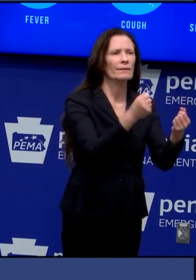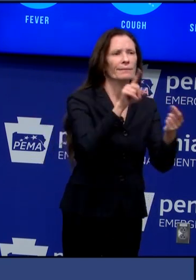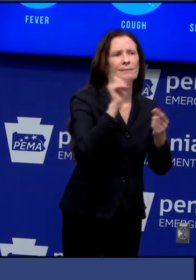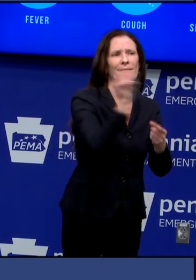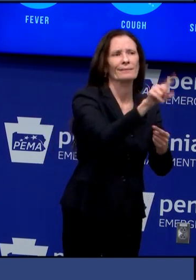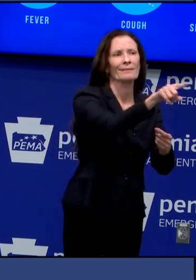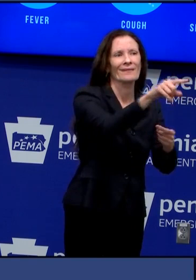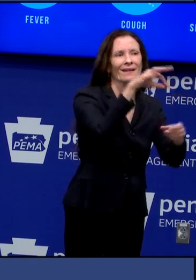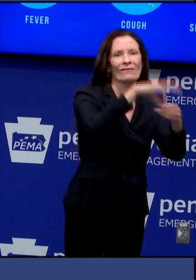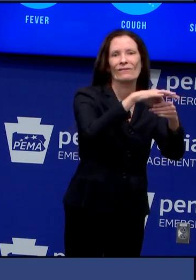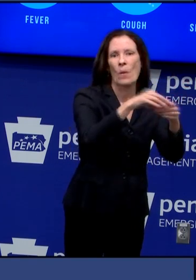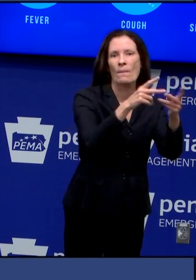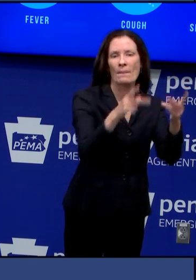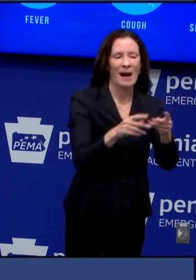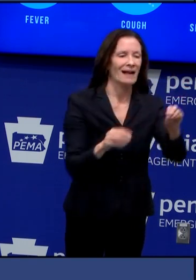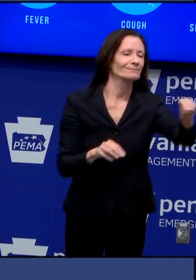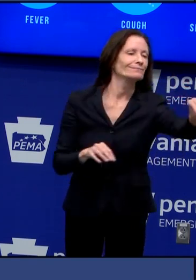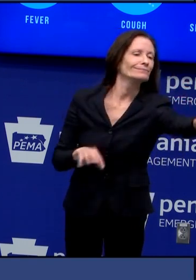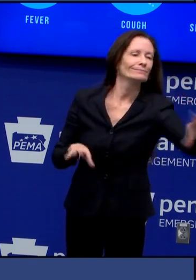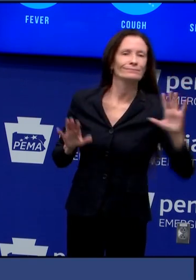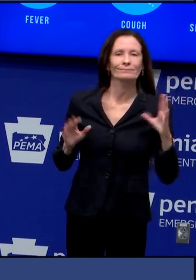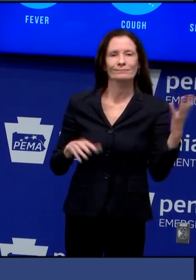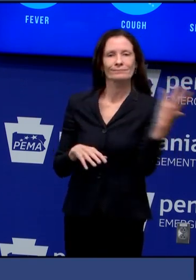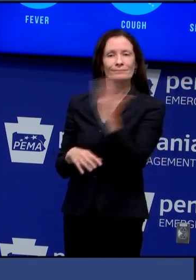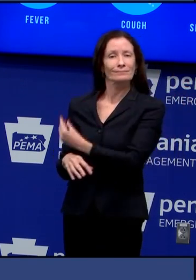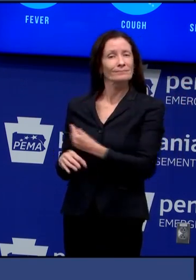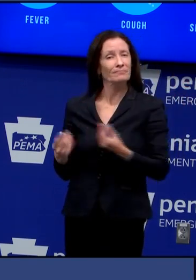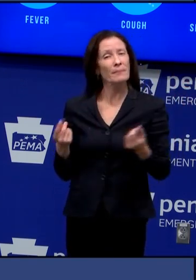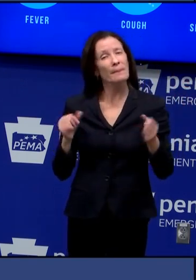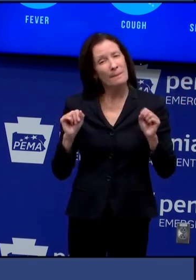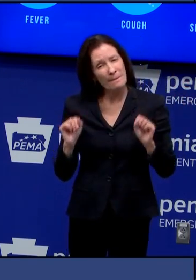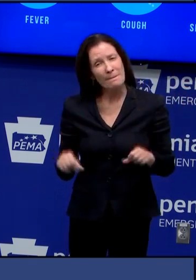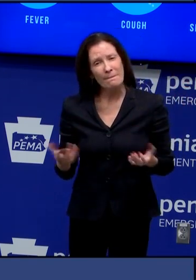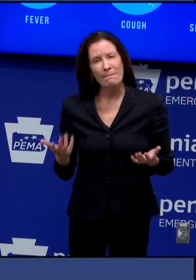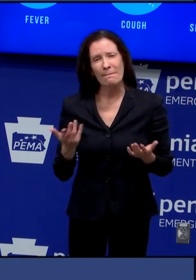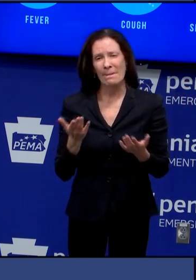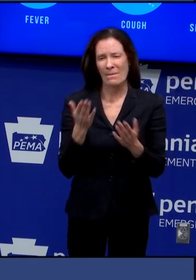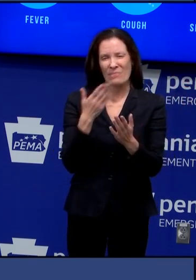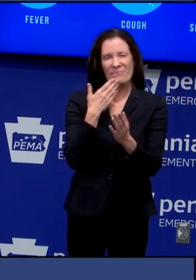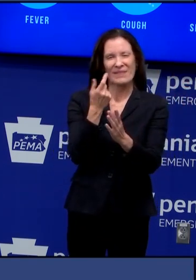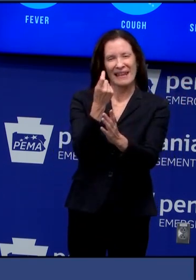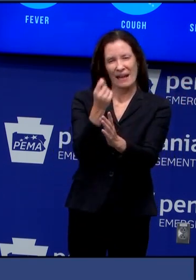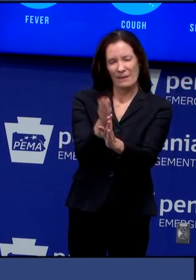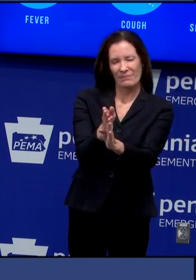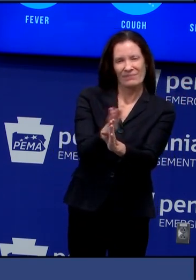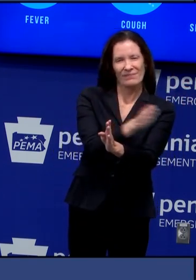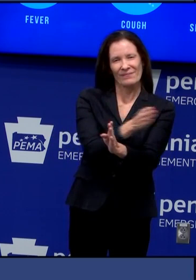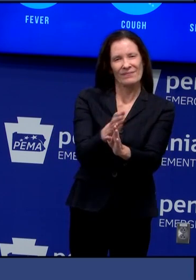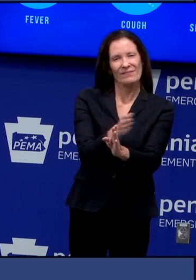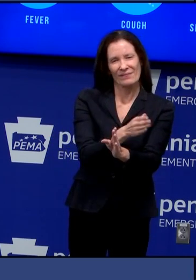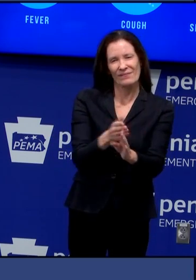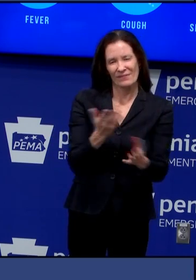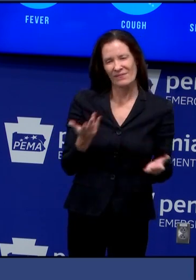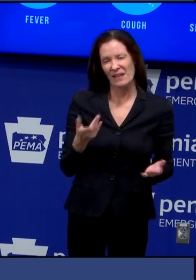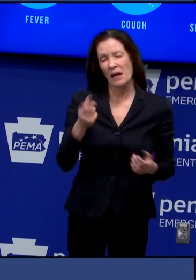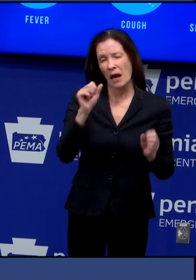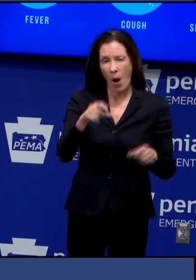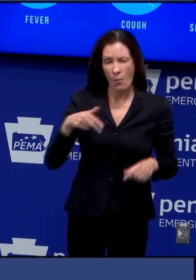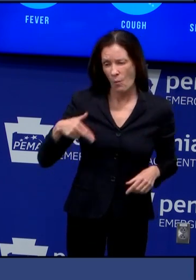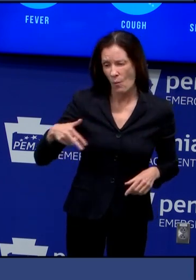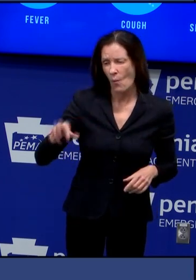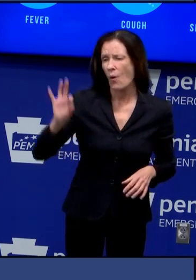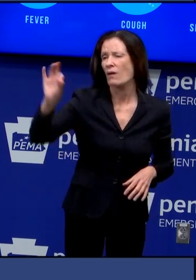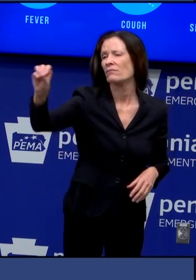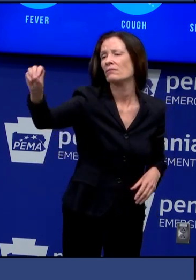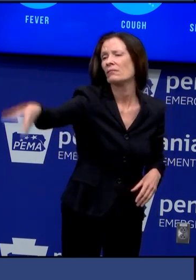previously been the friday before election day so that ability to just hand walk your ballot in to the county election office as